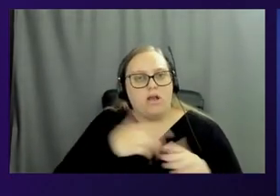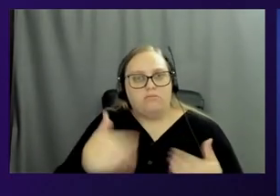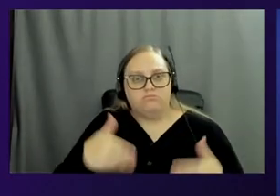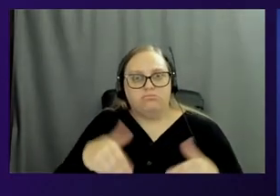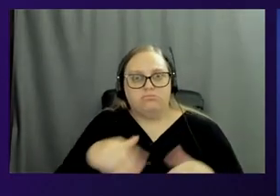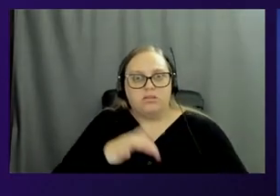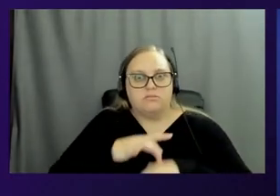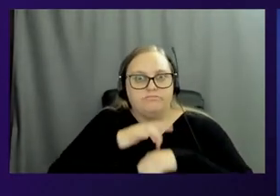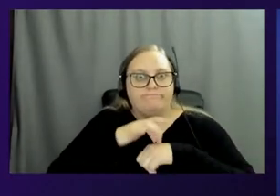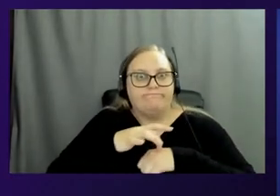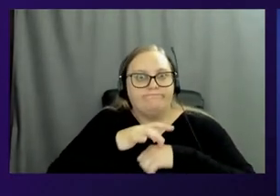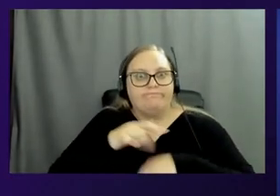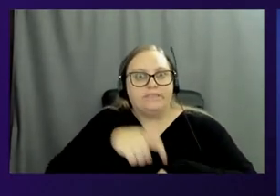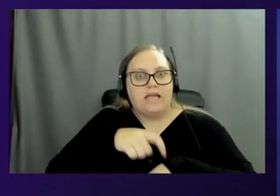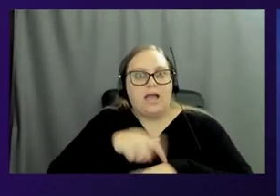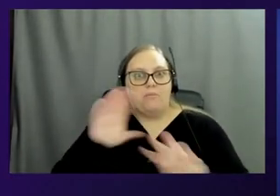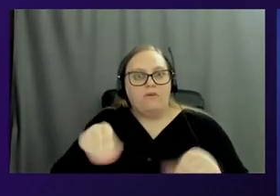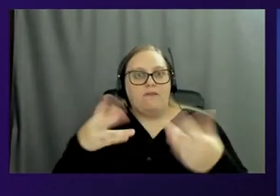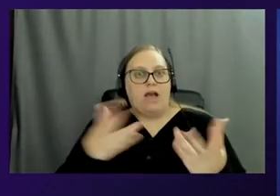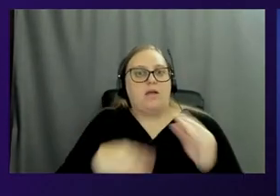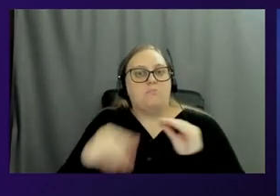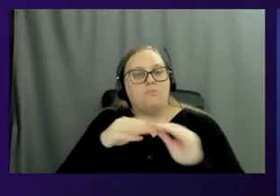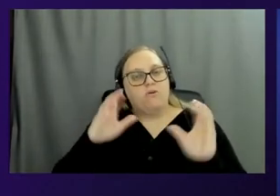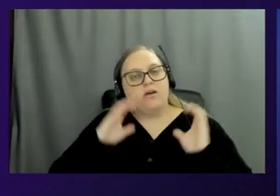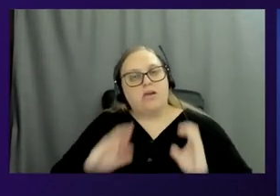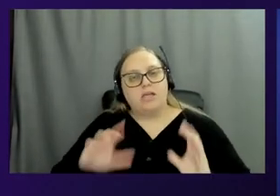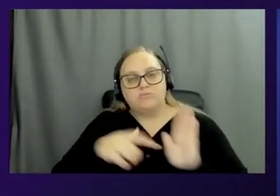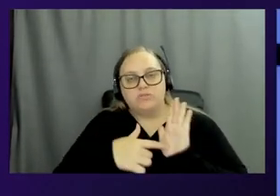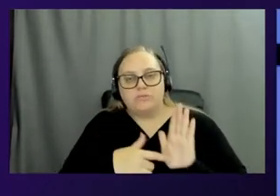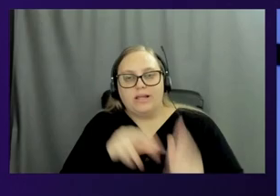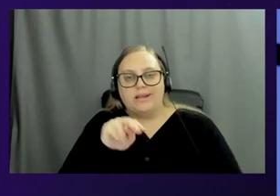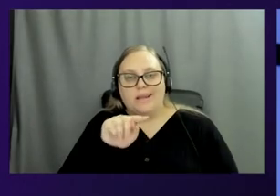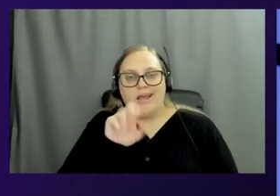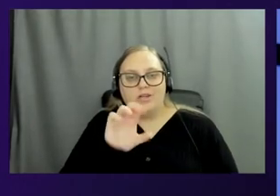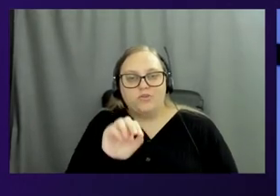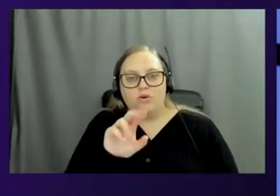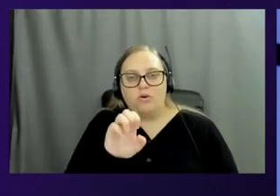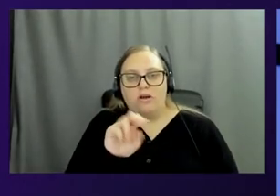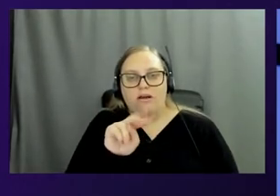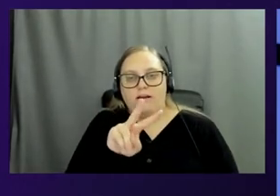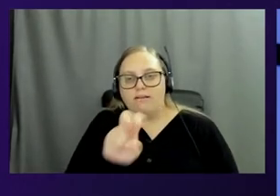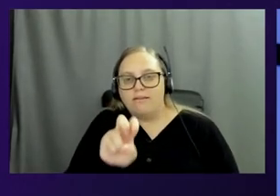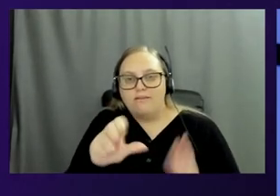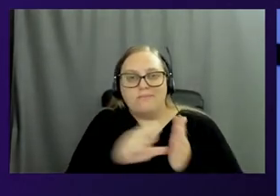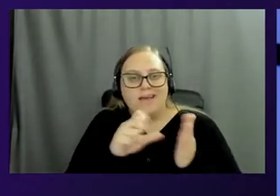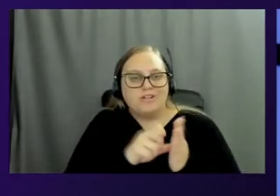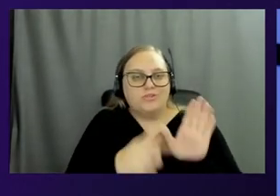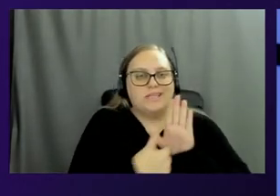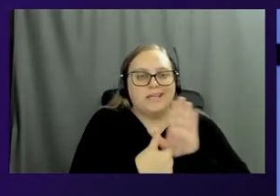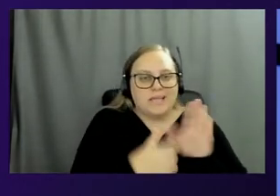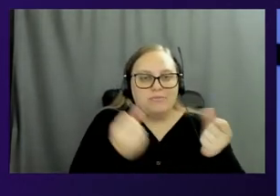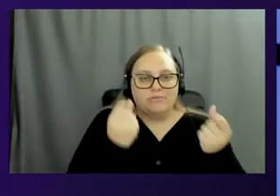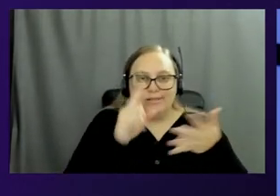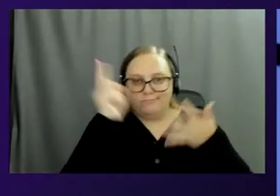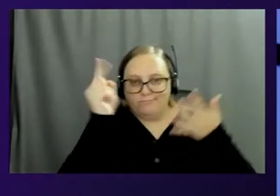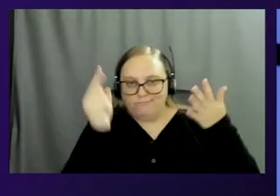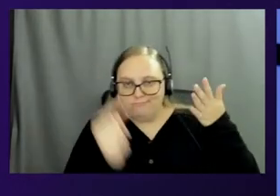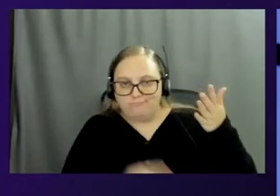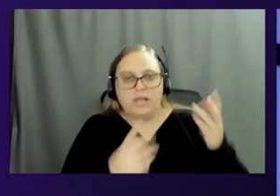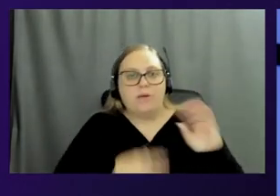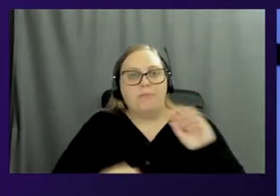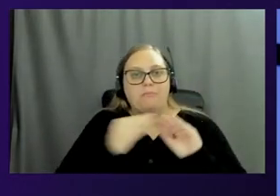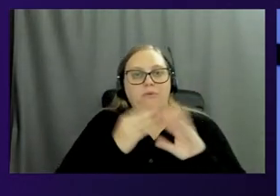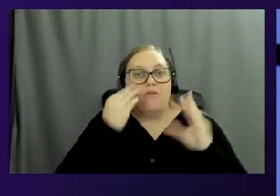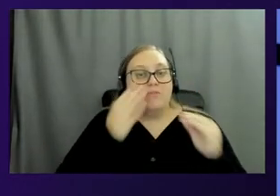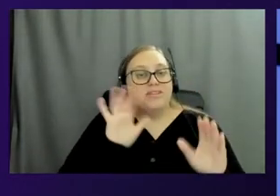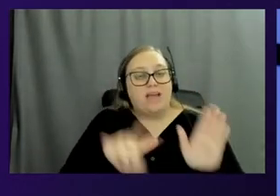providing more customer examples as well on our Nitro Enclaves pages. You can see customer examples there. We're going to roll out more information, and that transparency